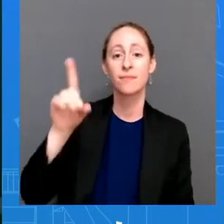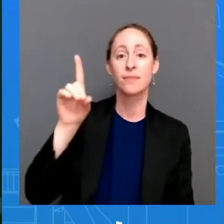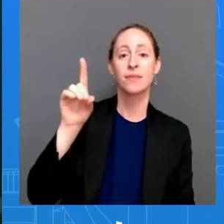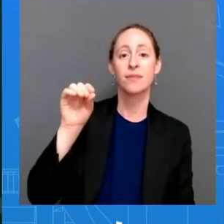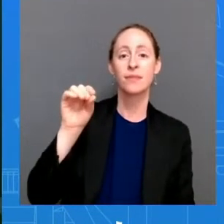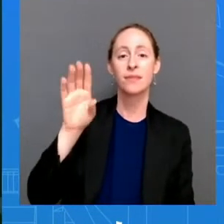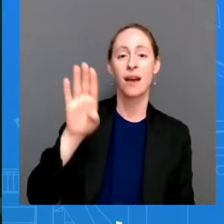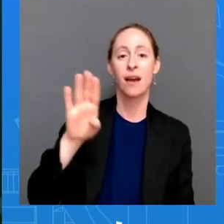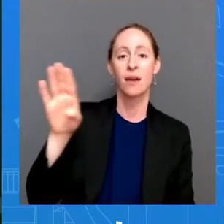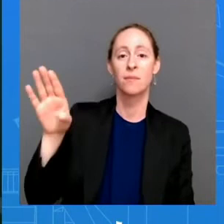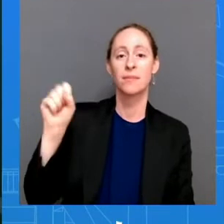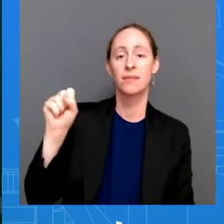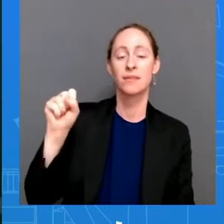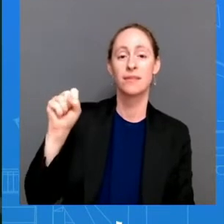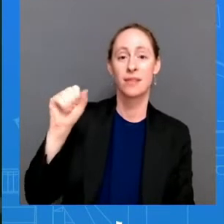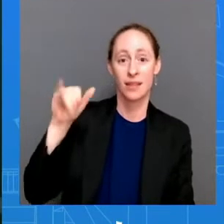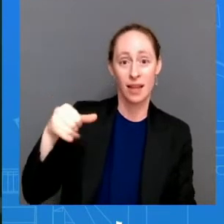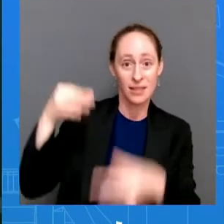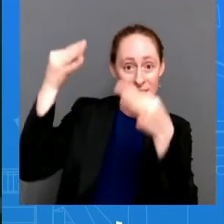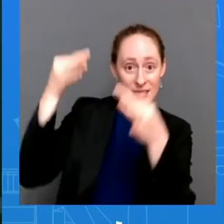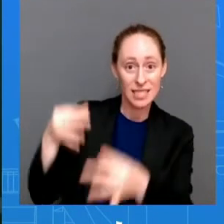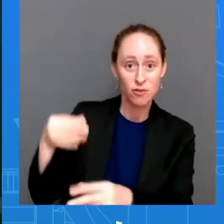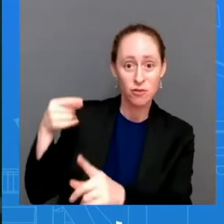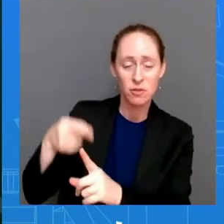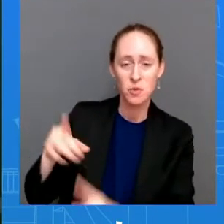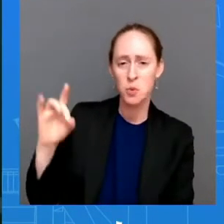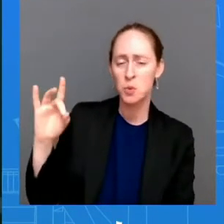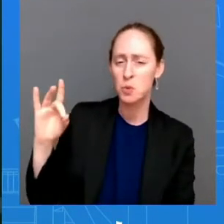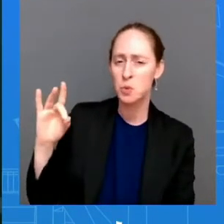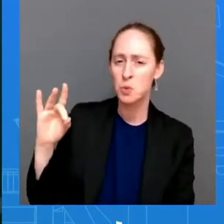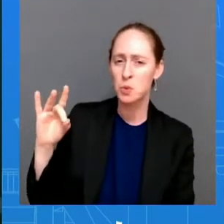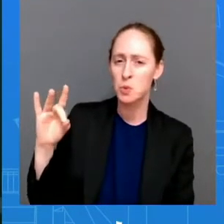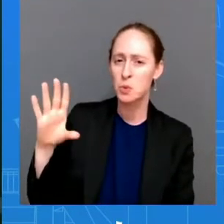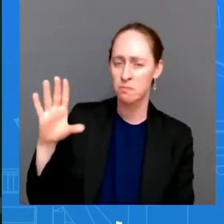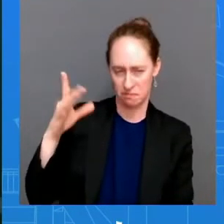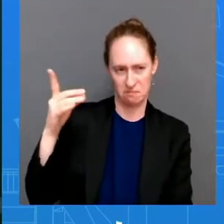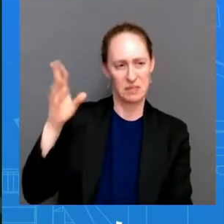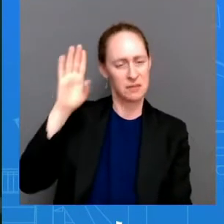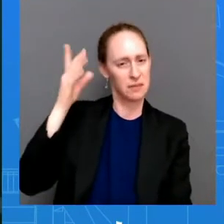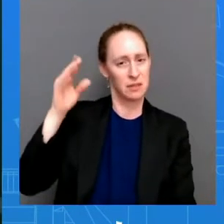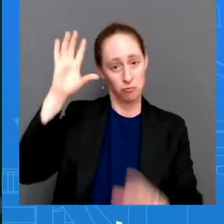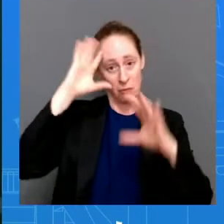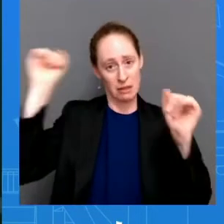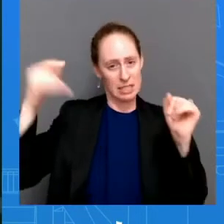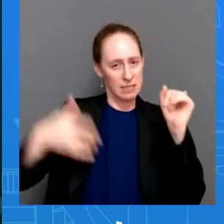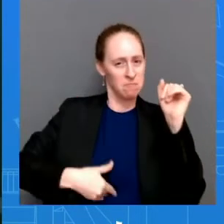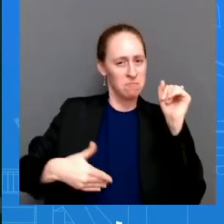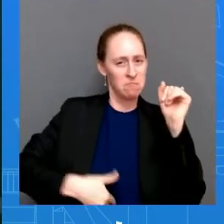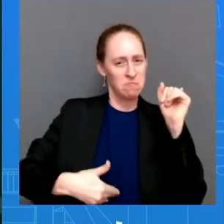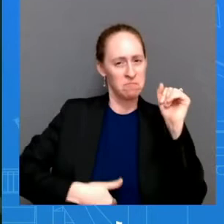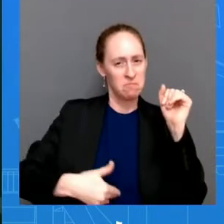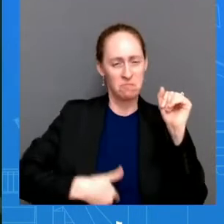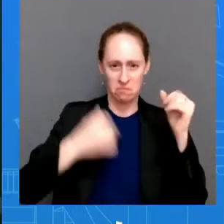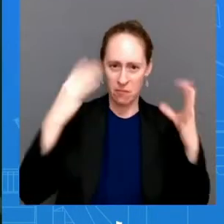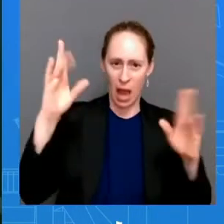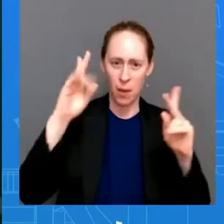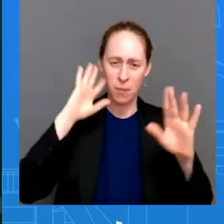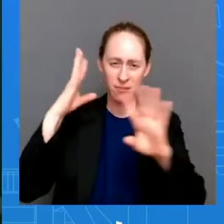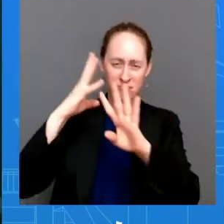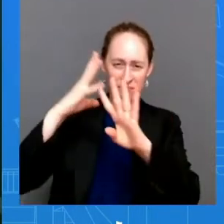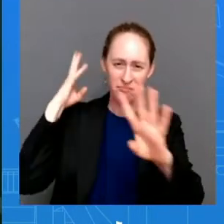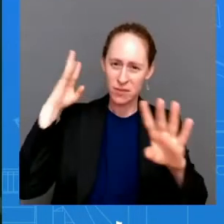and they did the ballot measure proposed by extreme out of step Republican officials would have